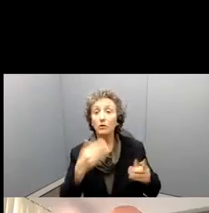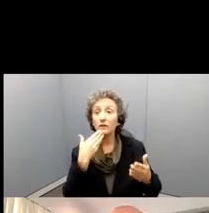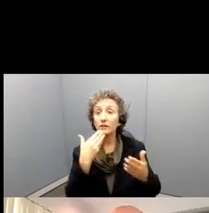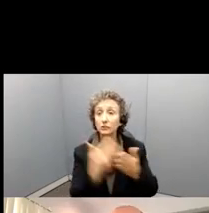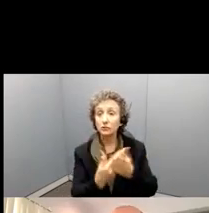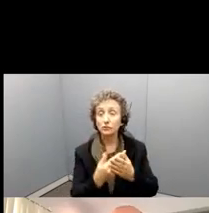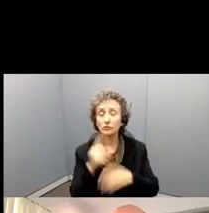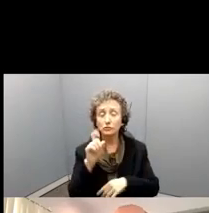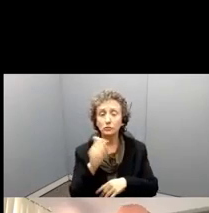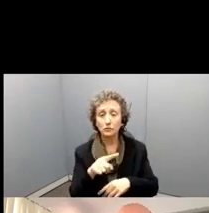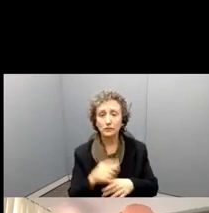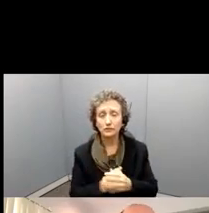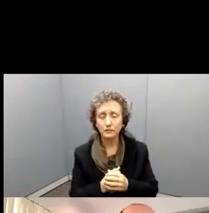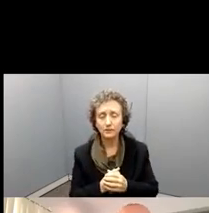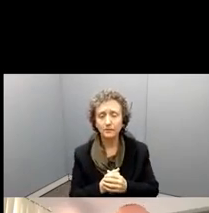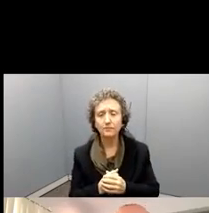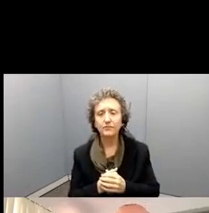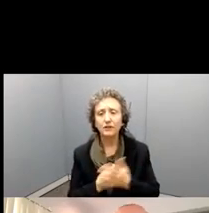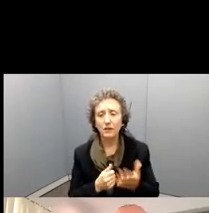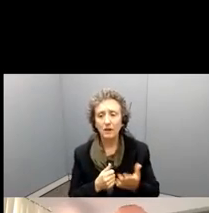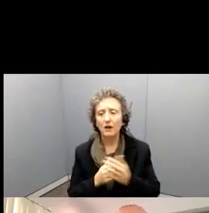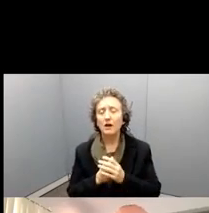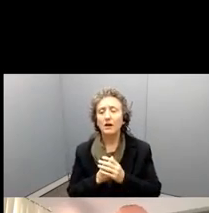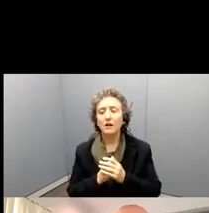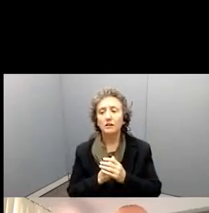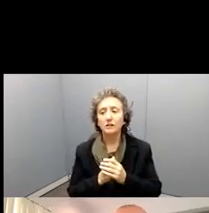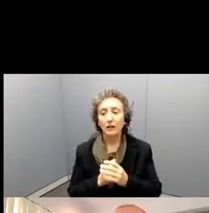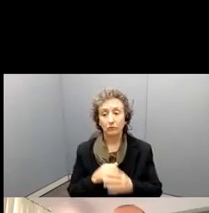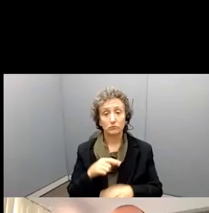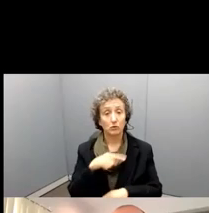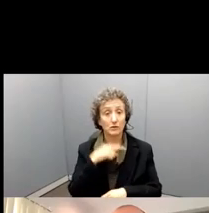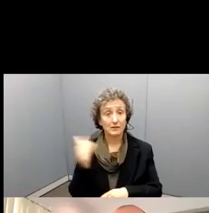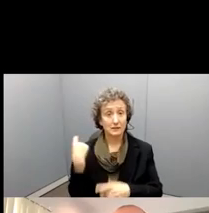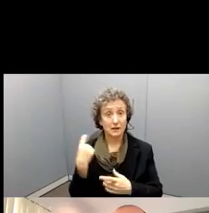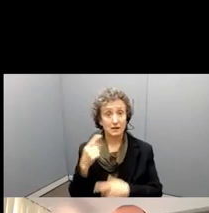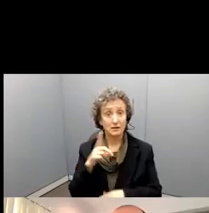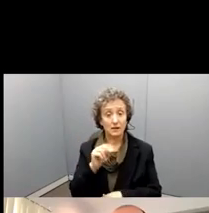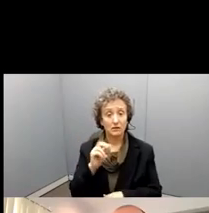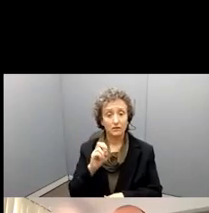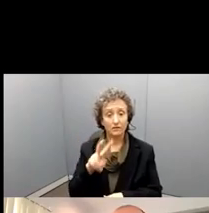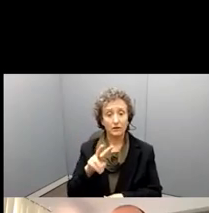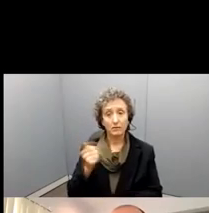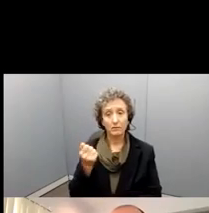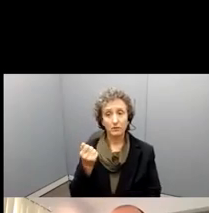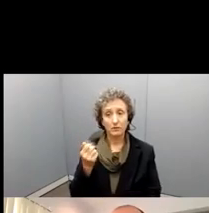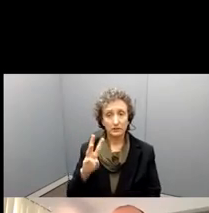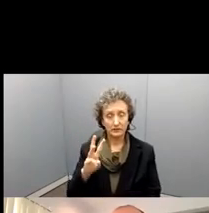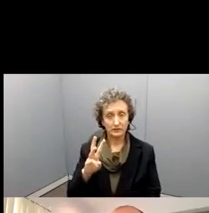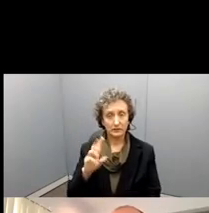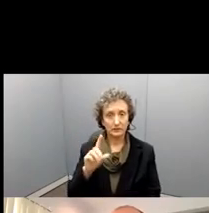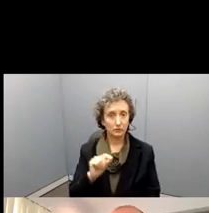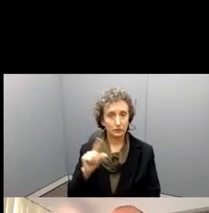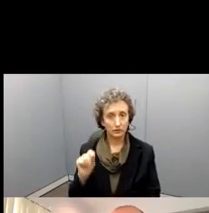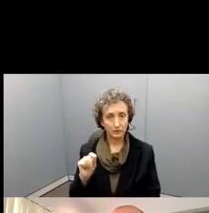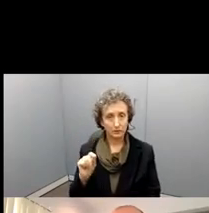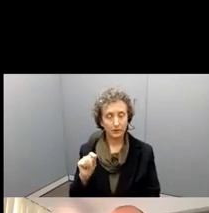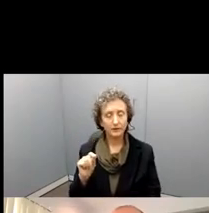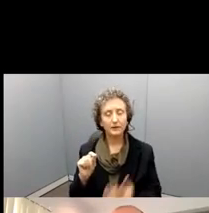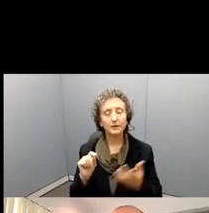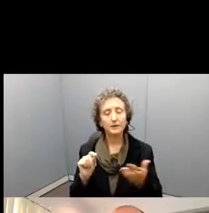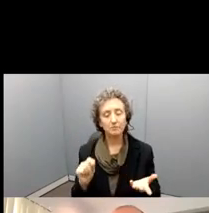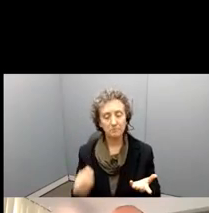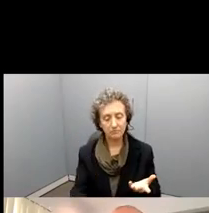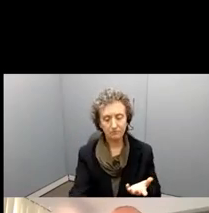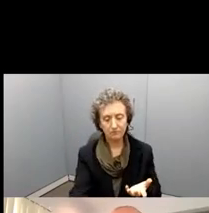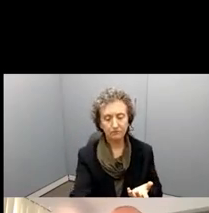Thank you. So yes, as I said, the deadline is, uh, November, November 16th. We tend to, you know, like